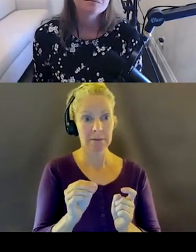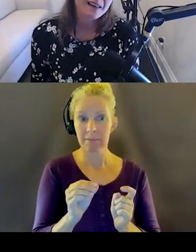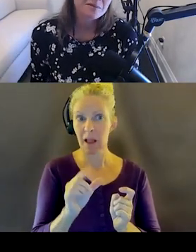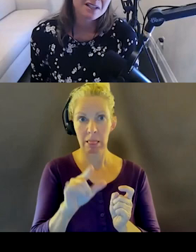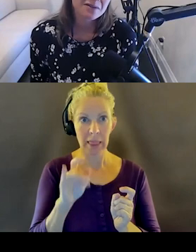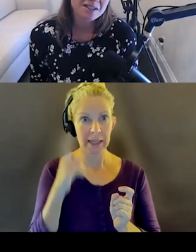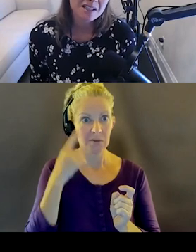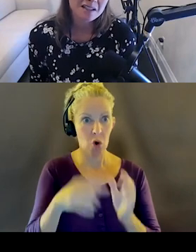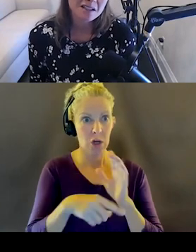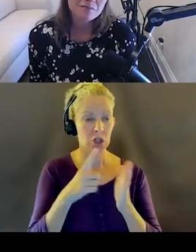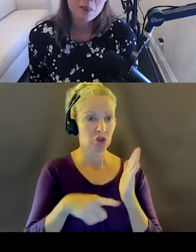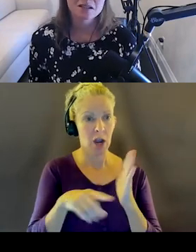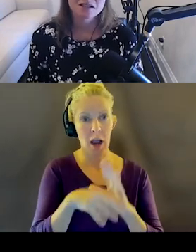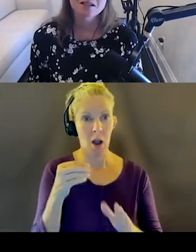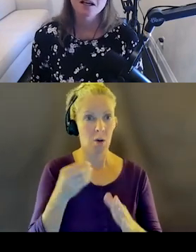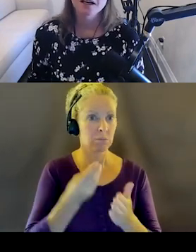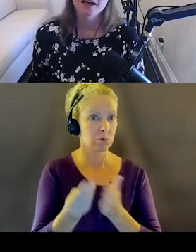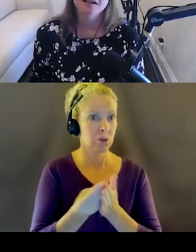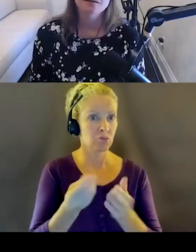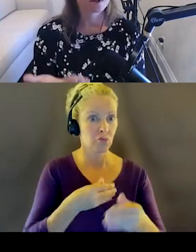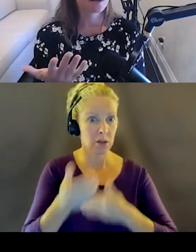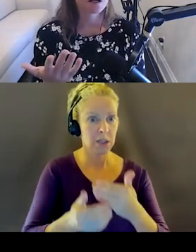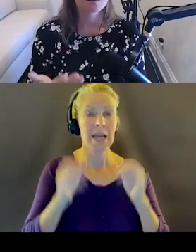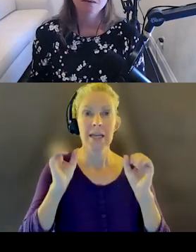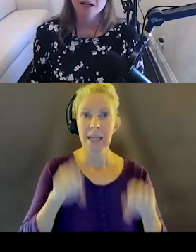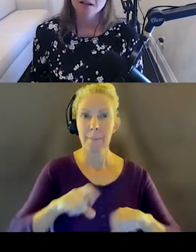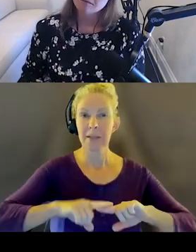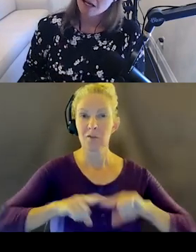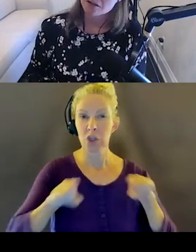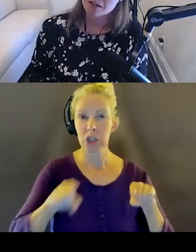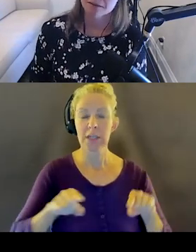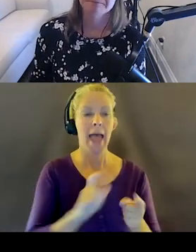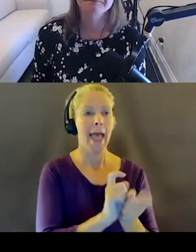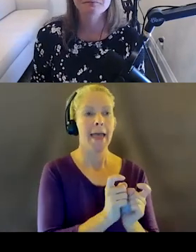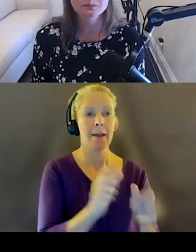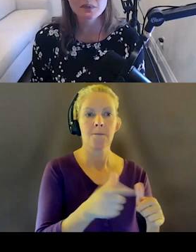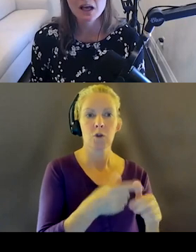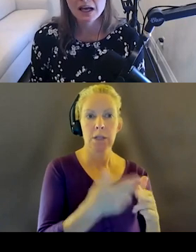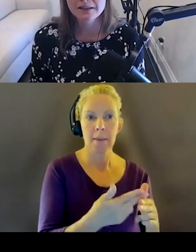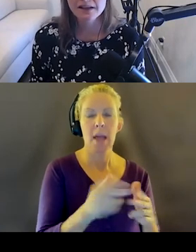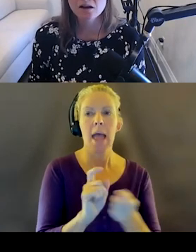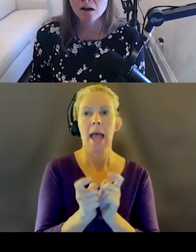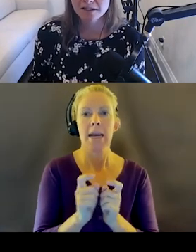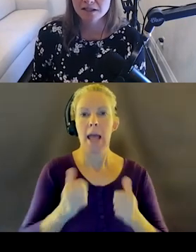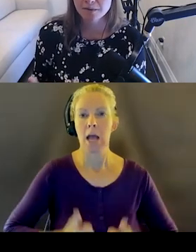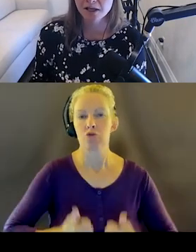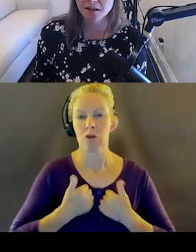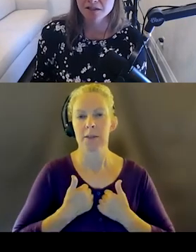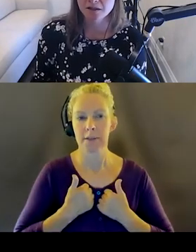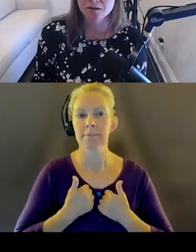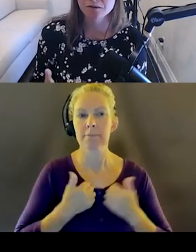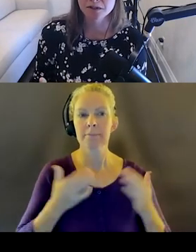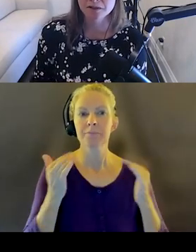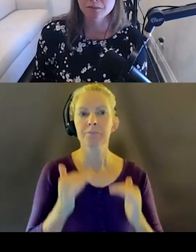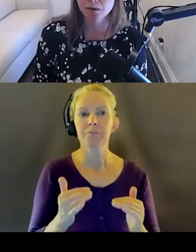Well, can they be differentiated? Such as edit first name, edit address. And then that context per